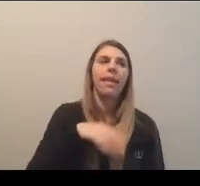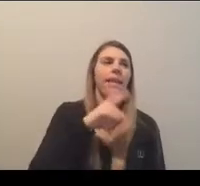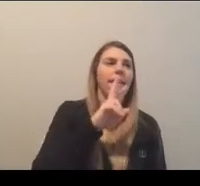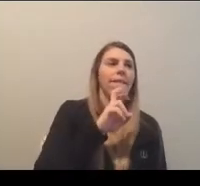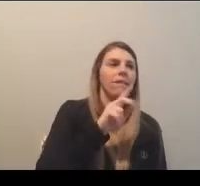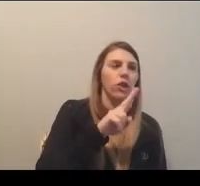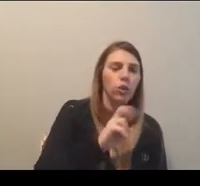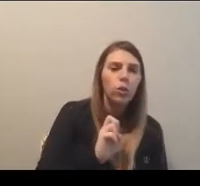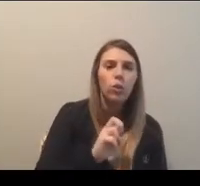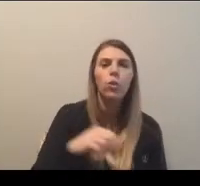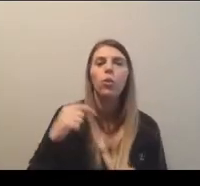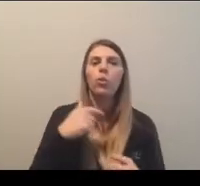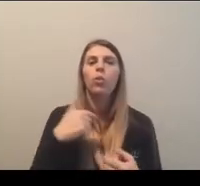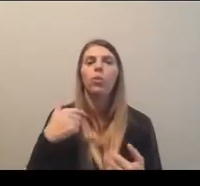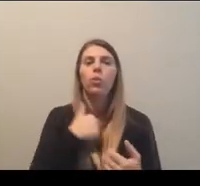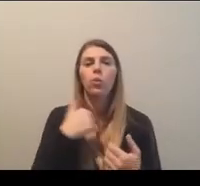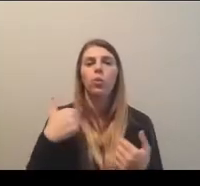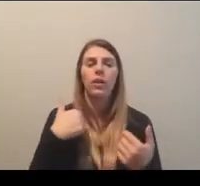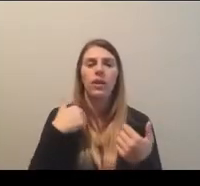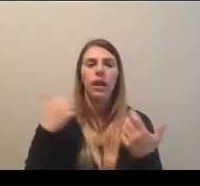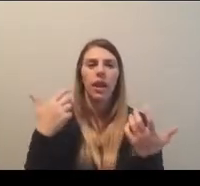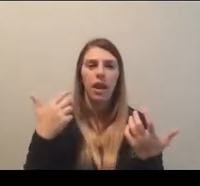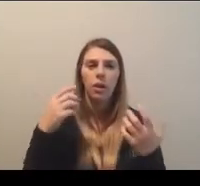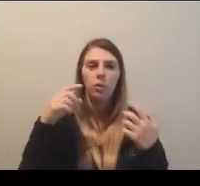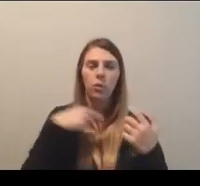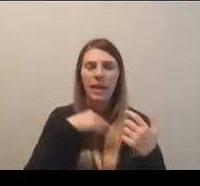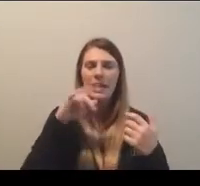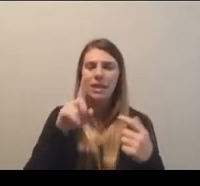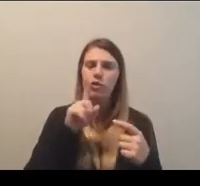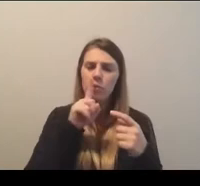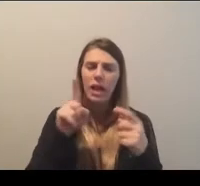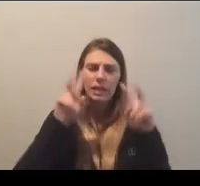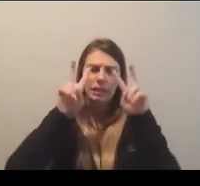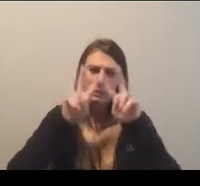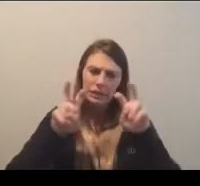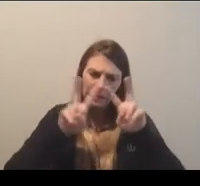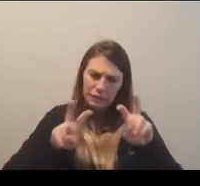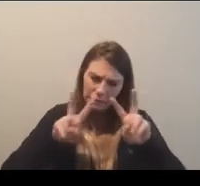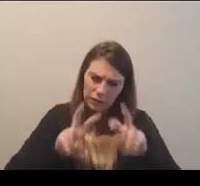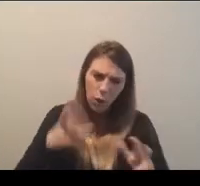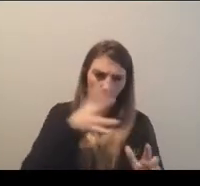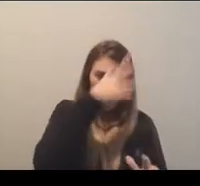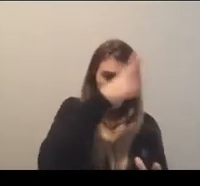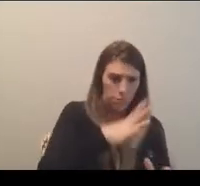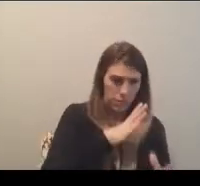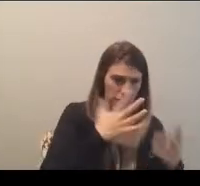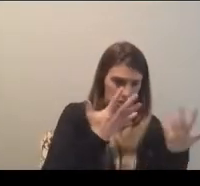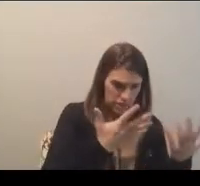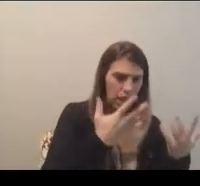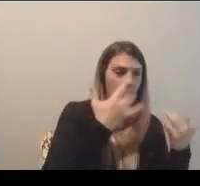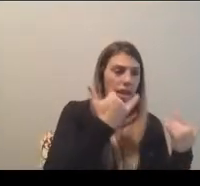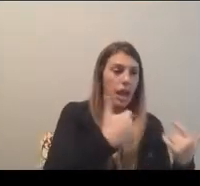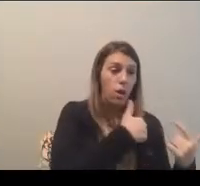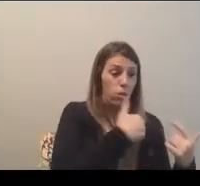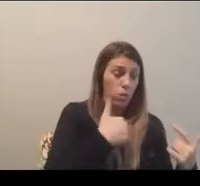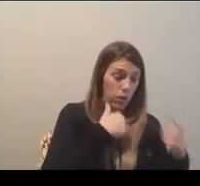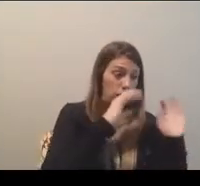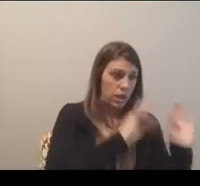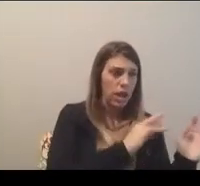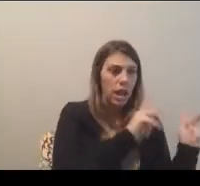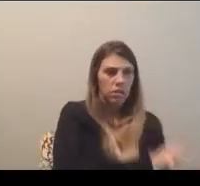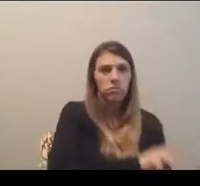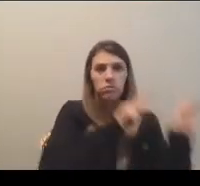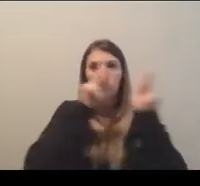have broken, stripped down everything that happens on the men's side and, um, built it back up, if you will, on the